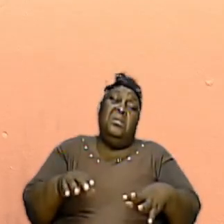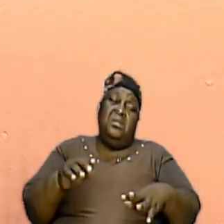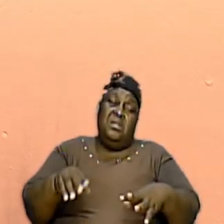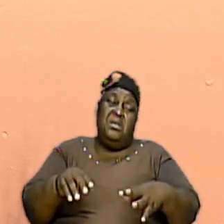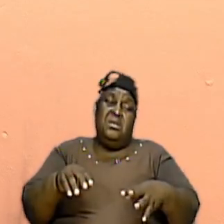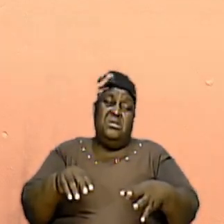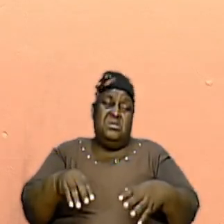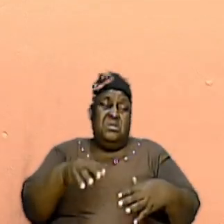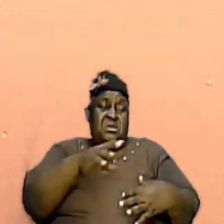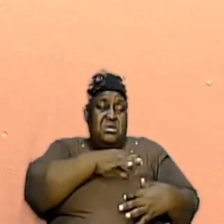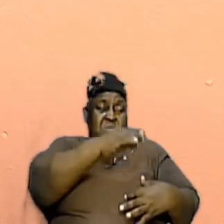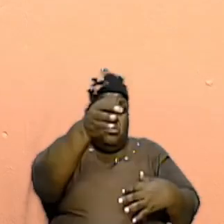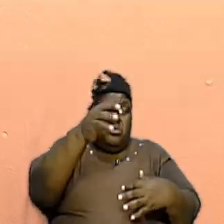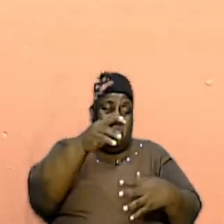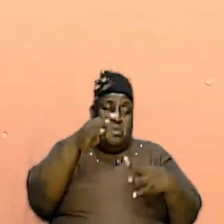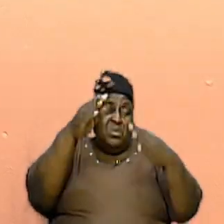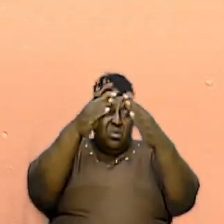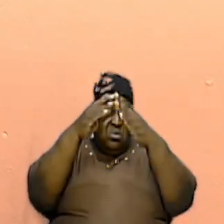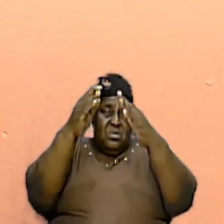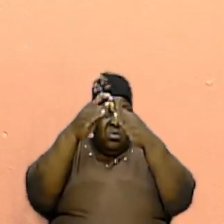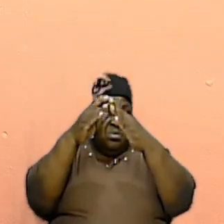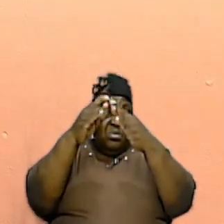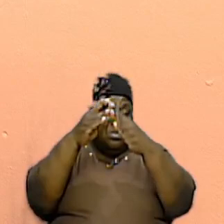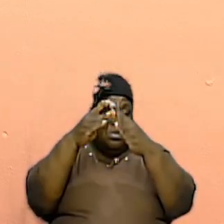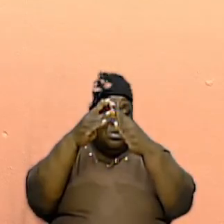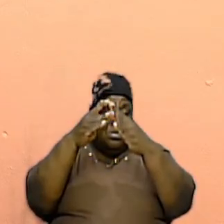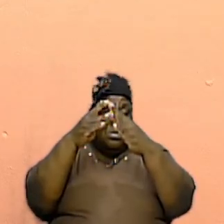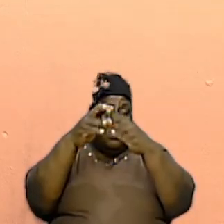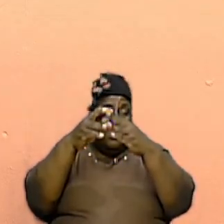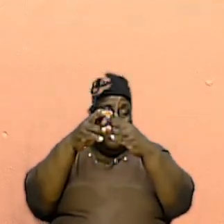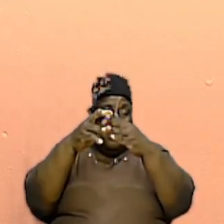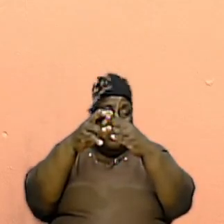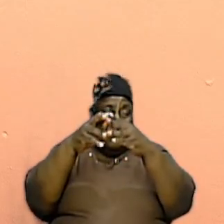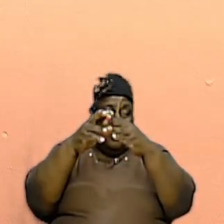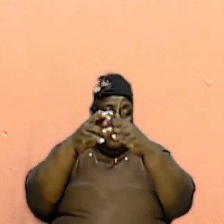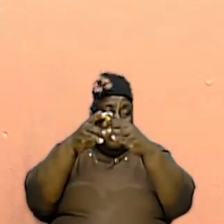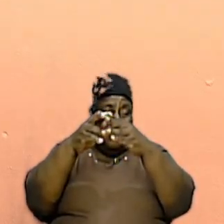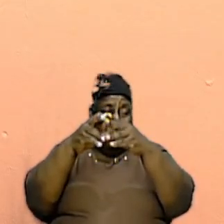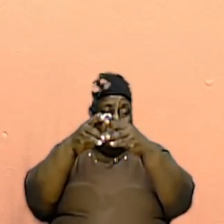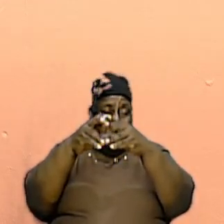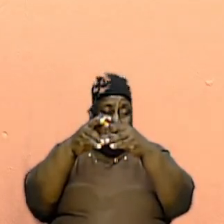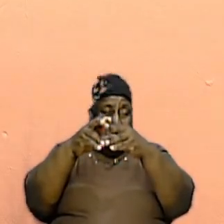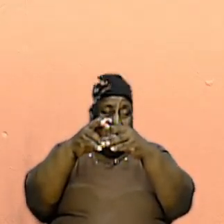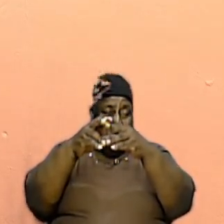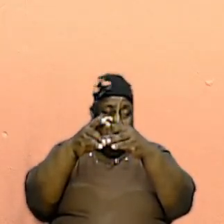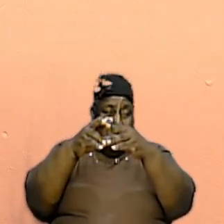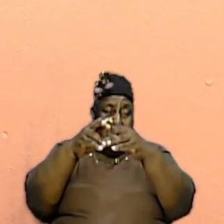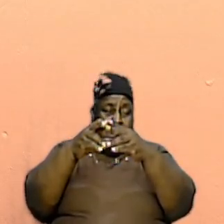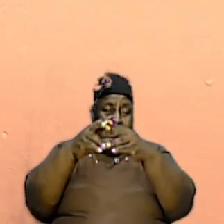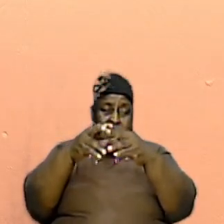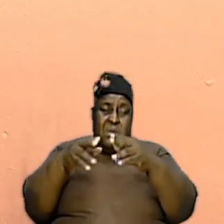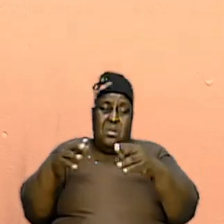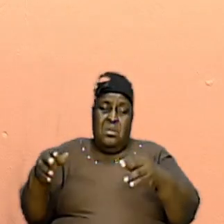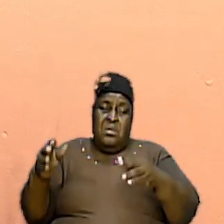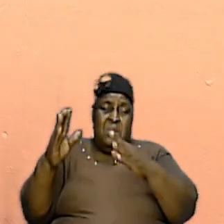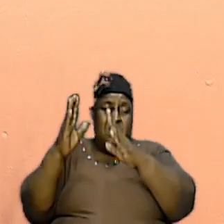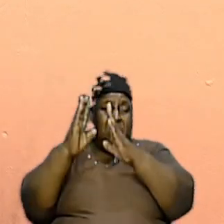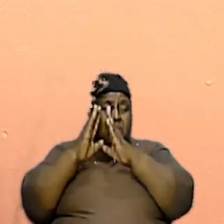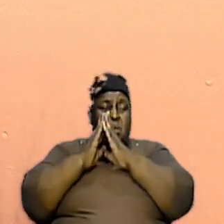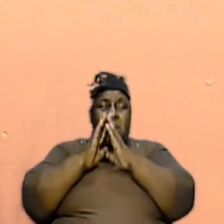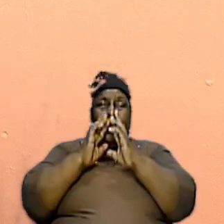spiritual house, in this spiritual way, there are things that are required of us